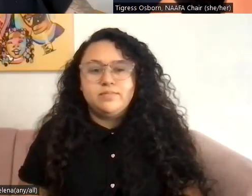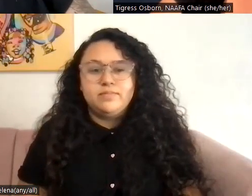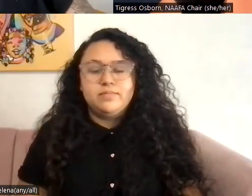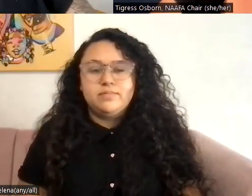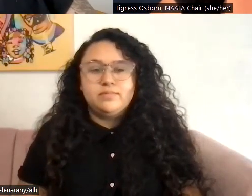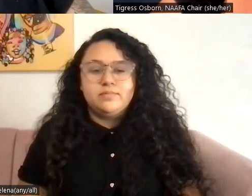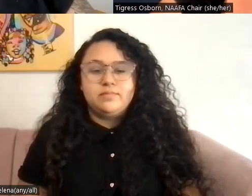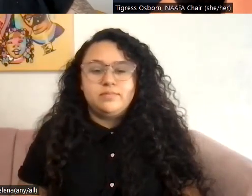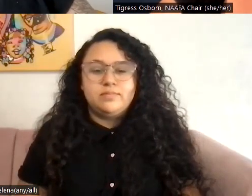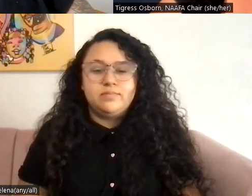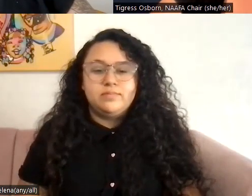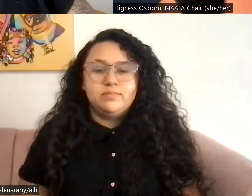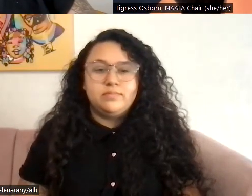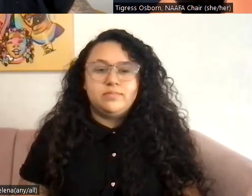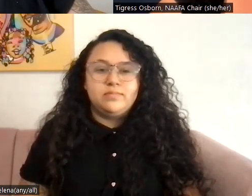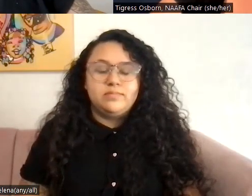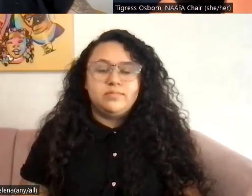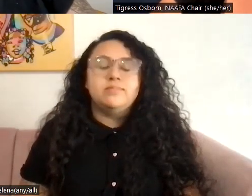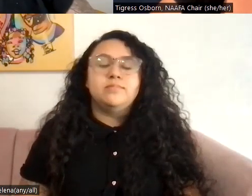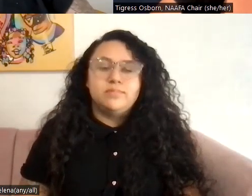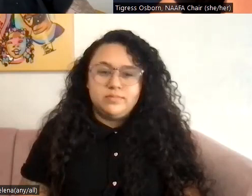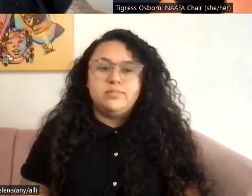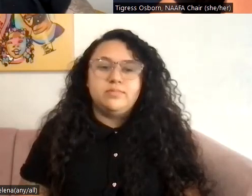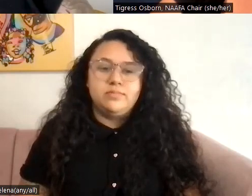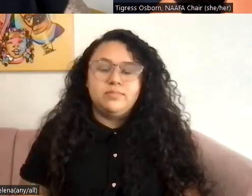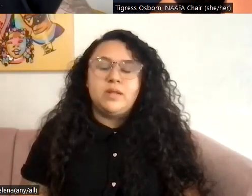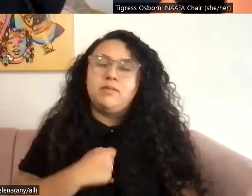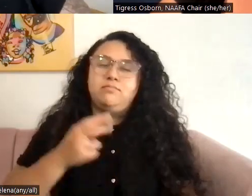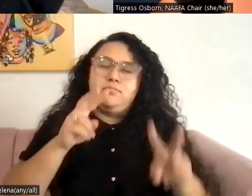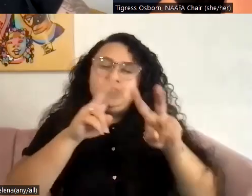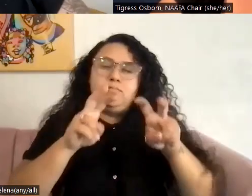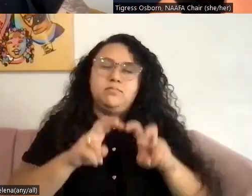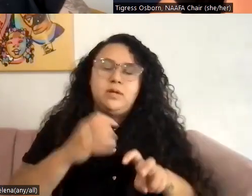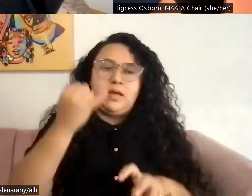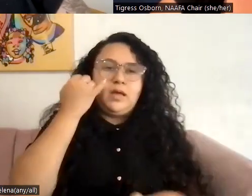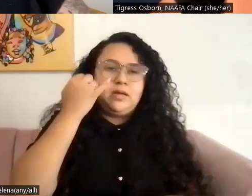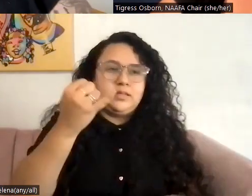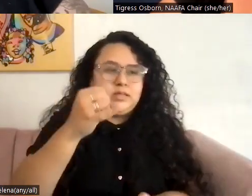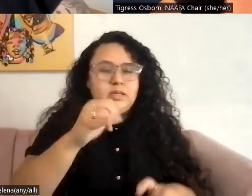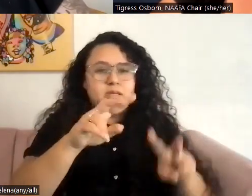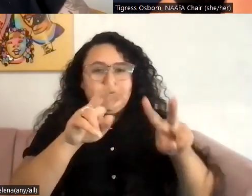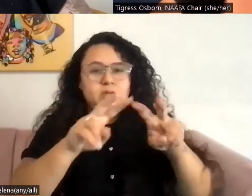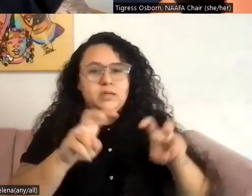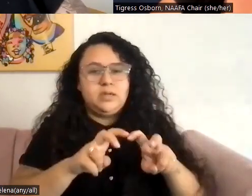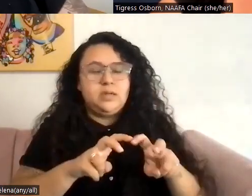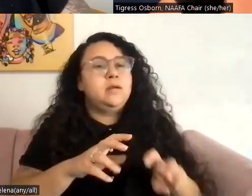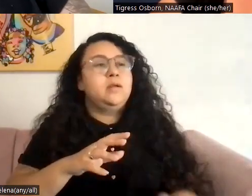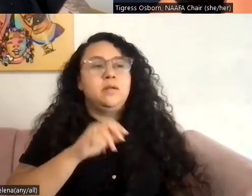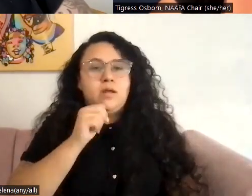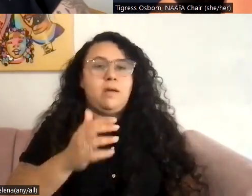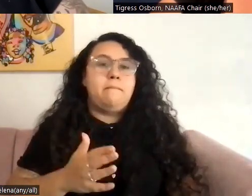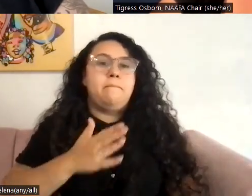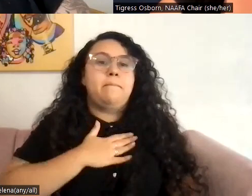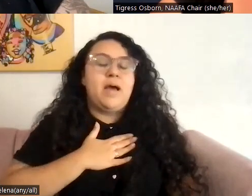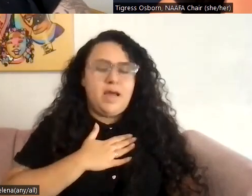well, actually this isn't mine to take on. Like some white guy is cashing